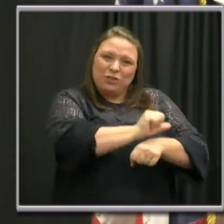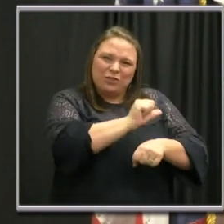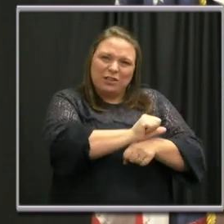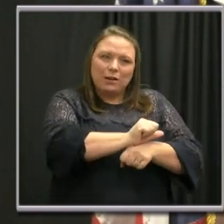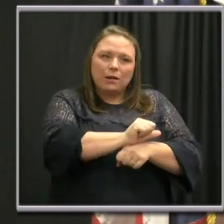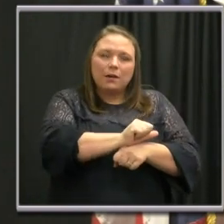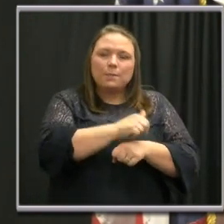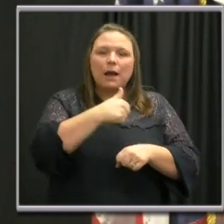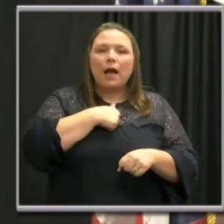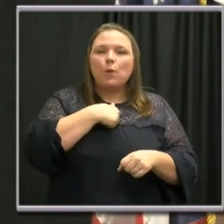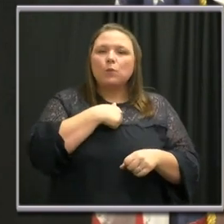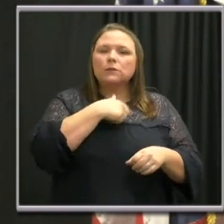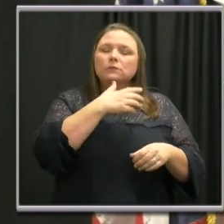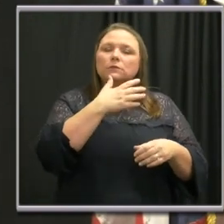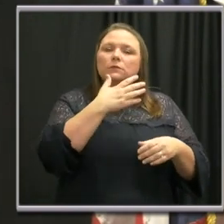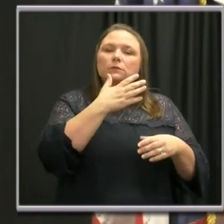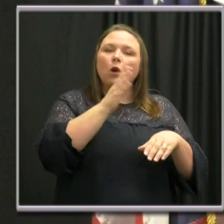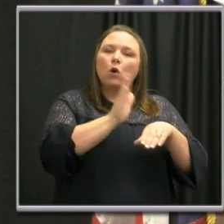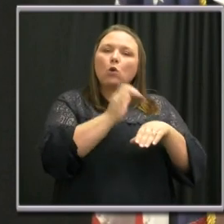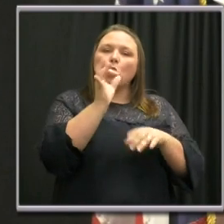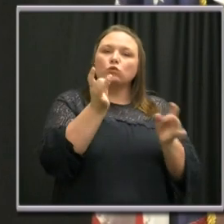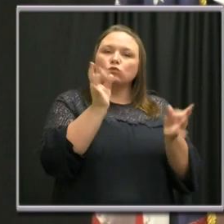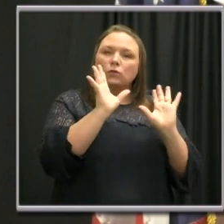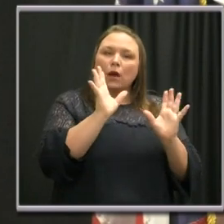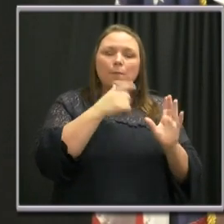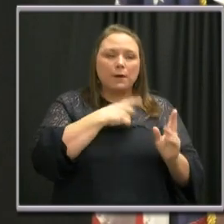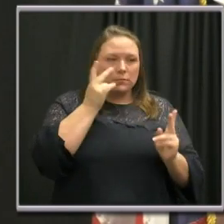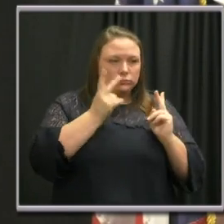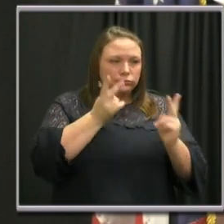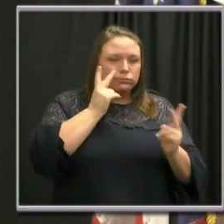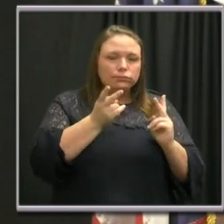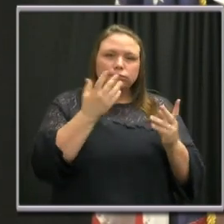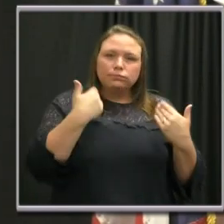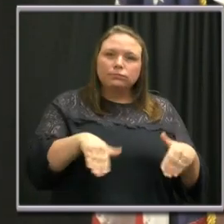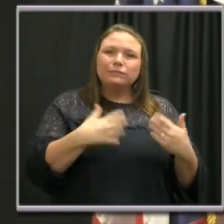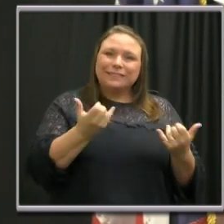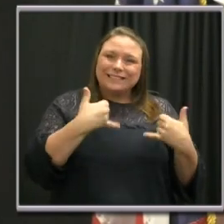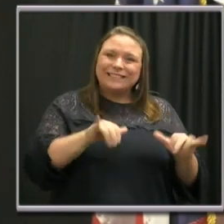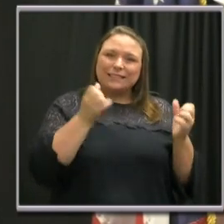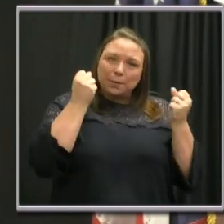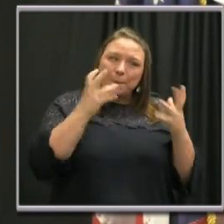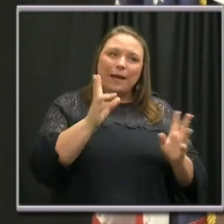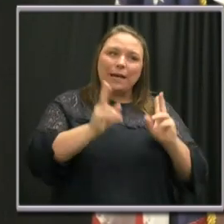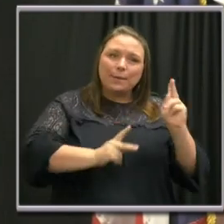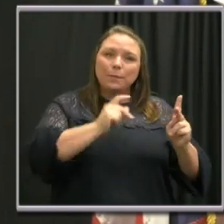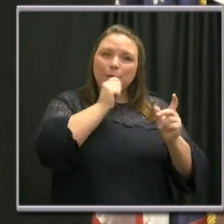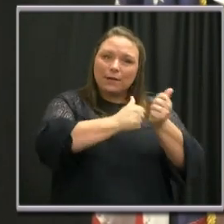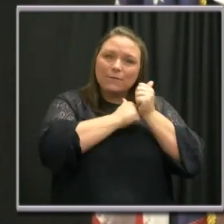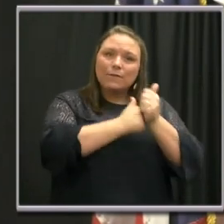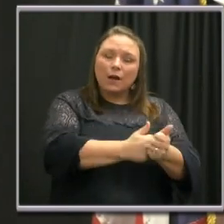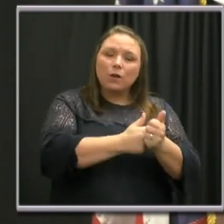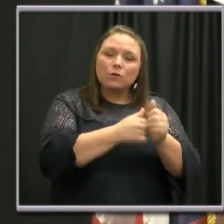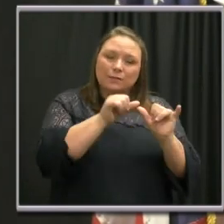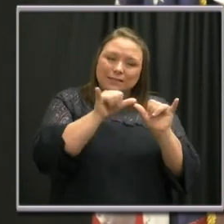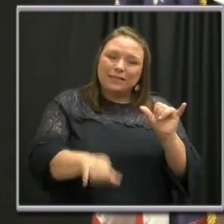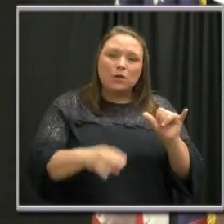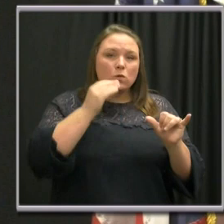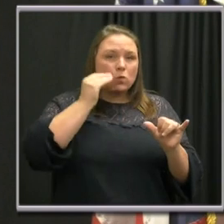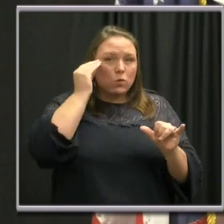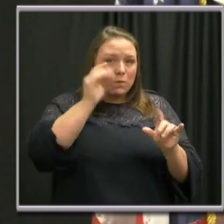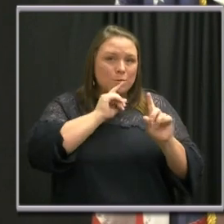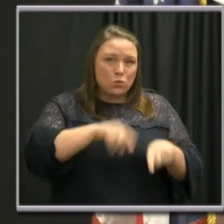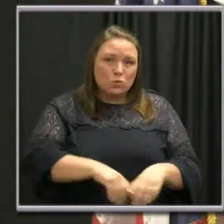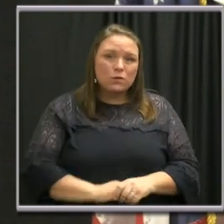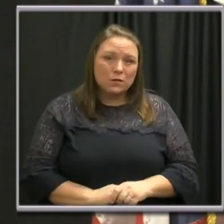trauma call, and what my colleagues and I saw were that there were still too many people not adhering to the safe at home order.